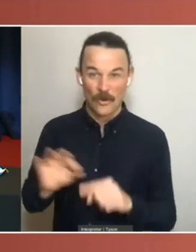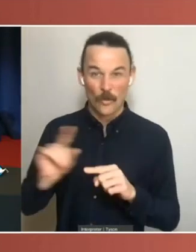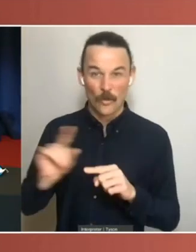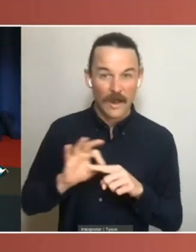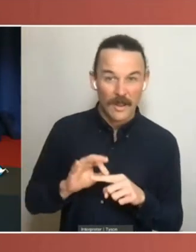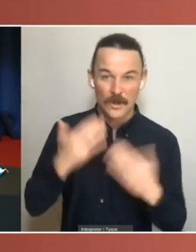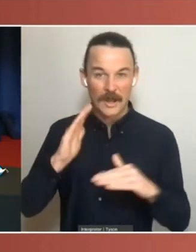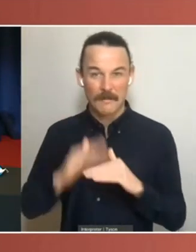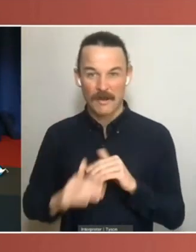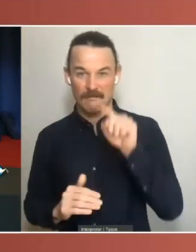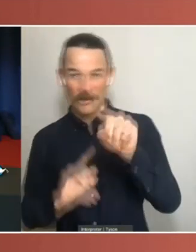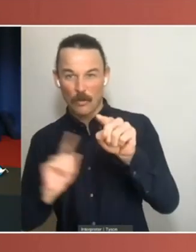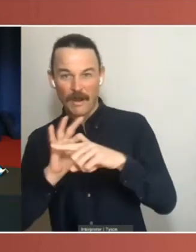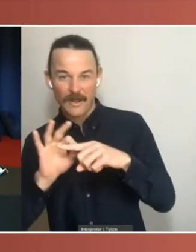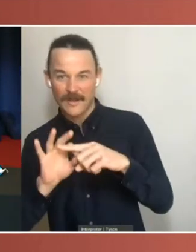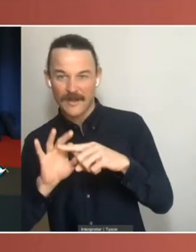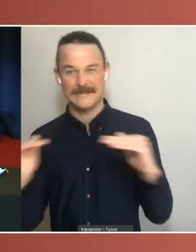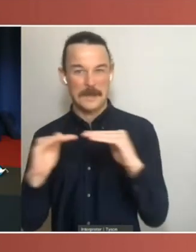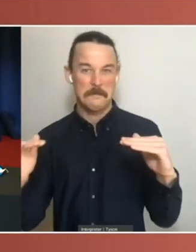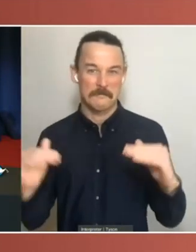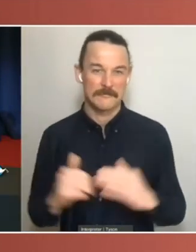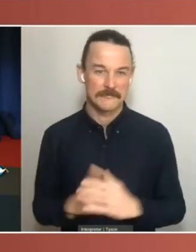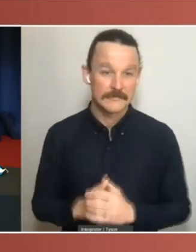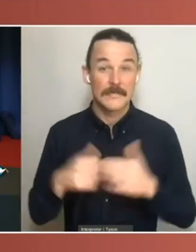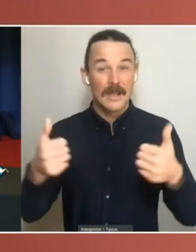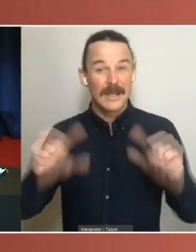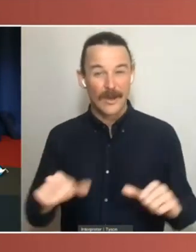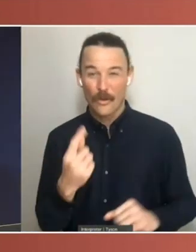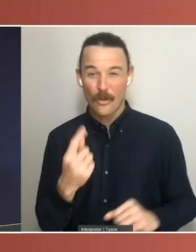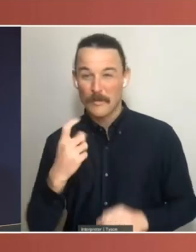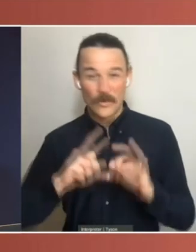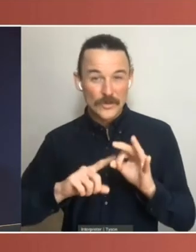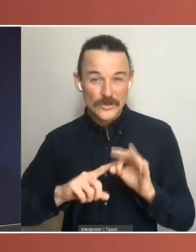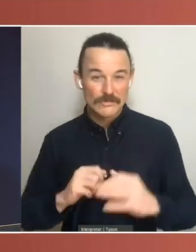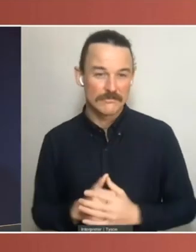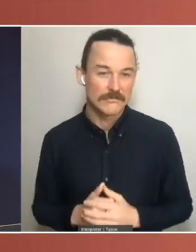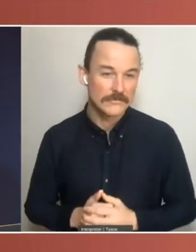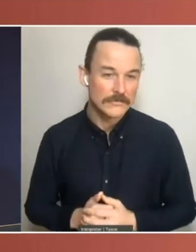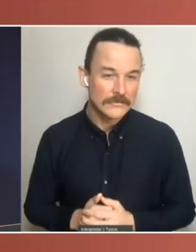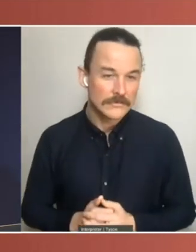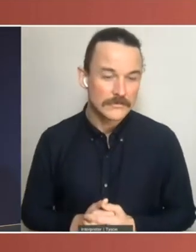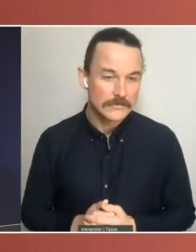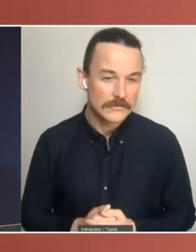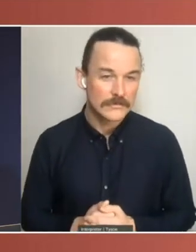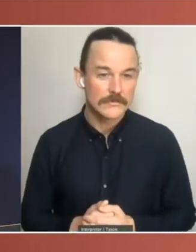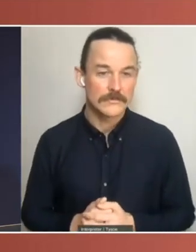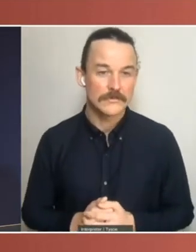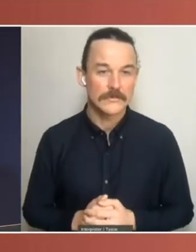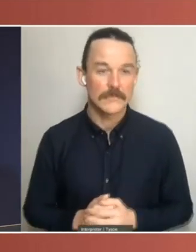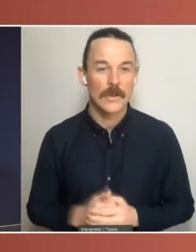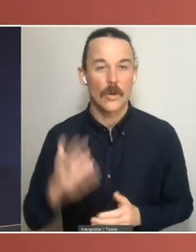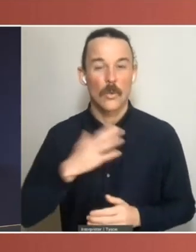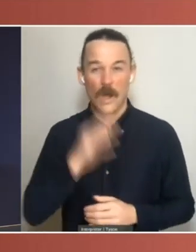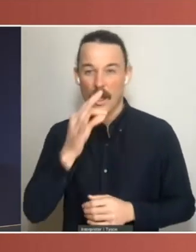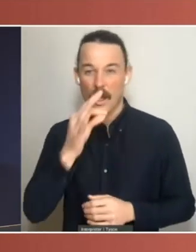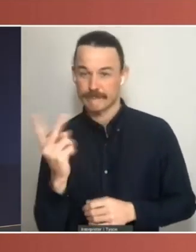We might have time for a final question we've had put through from the audience. Would the presenters have any suggestions for how the